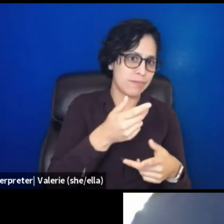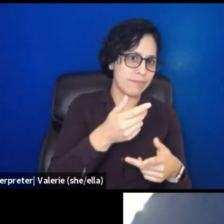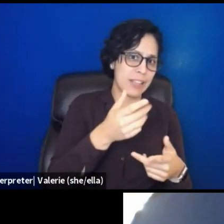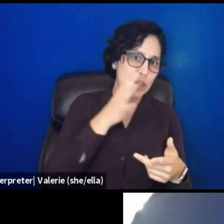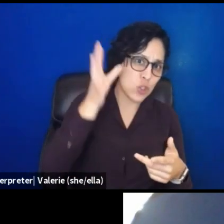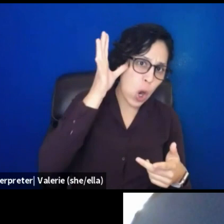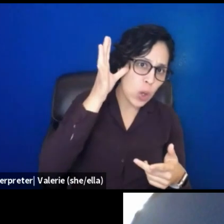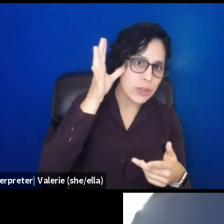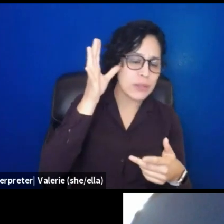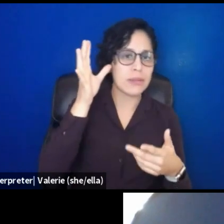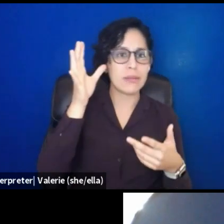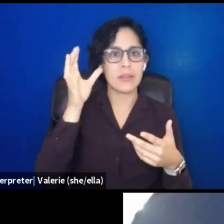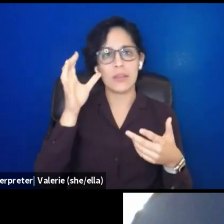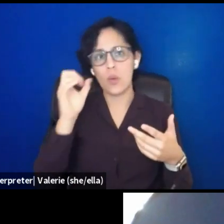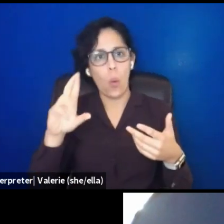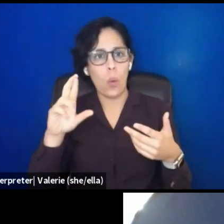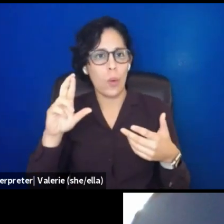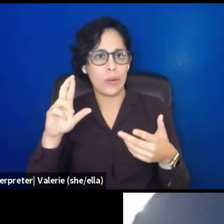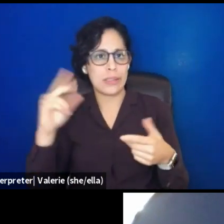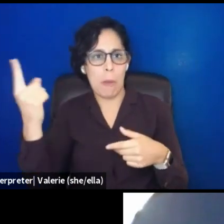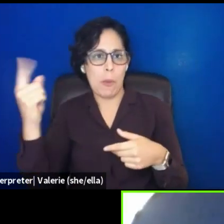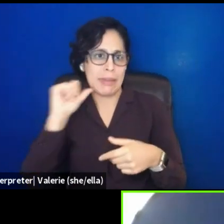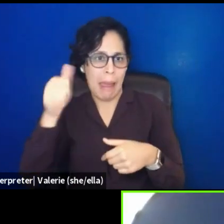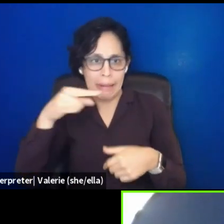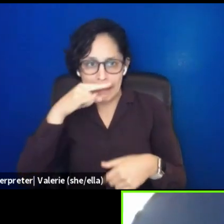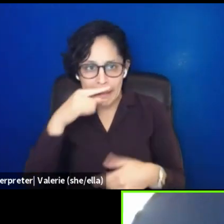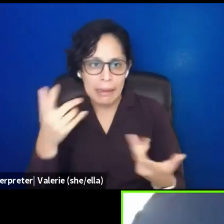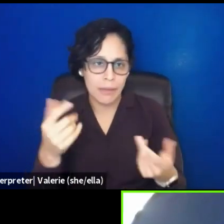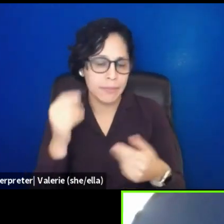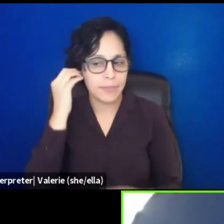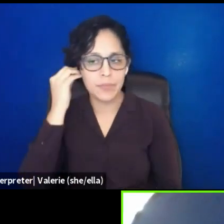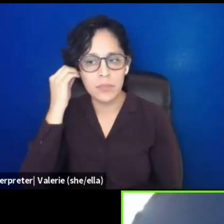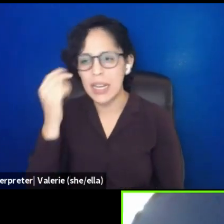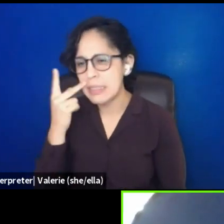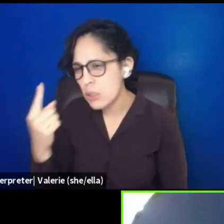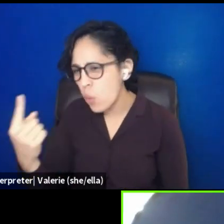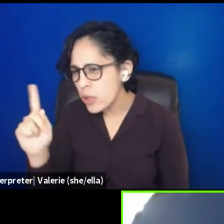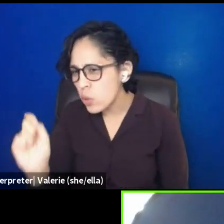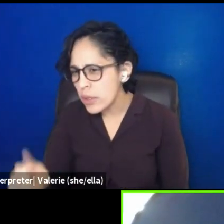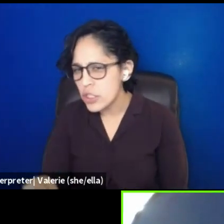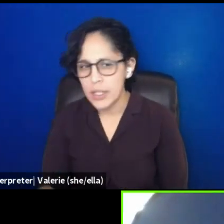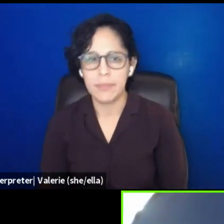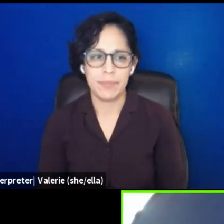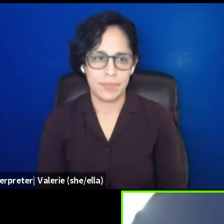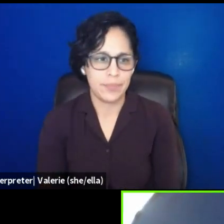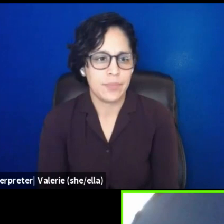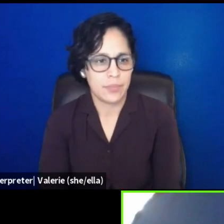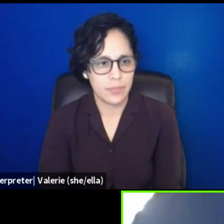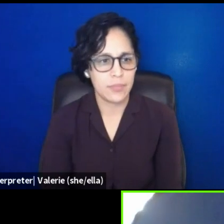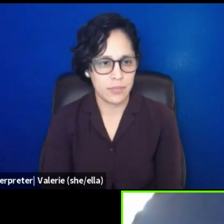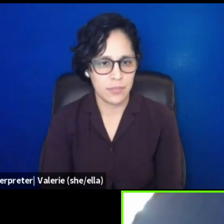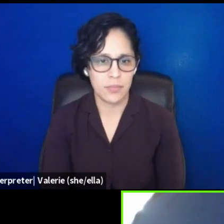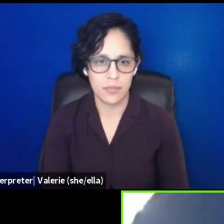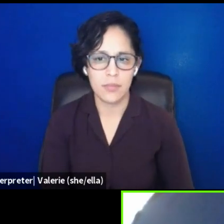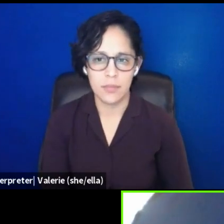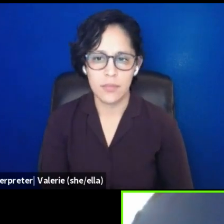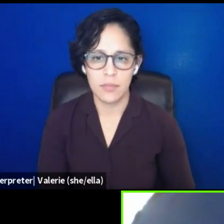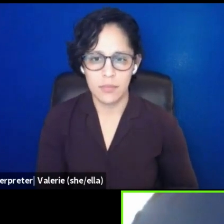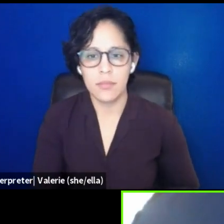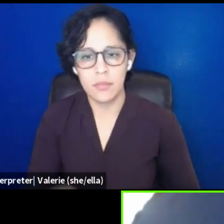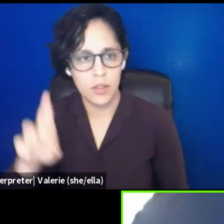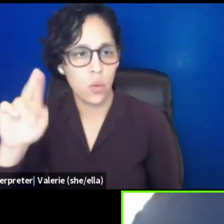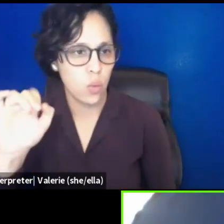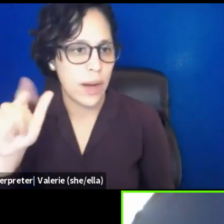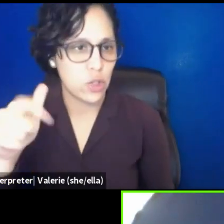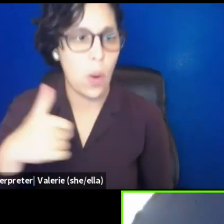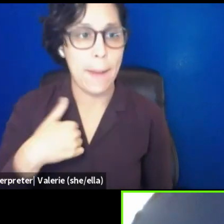Um, anyone really. There's a question in the chat. Yeah. I'm happy to share it if you want to, uh, think through it.